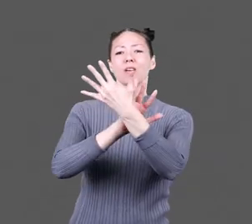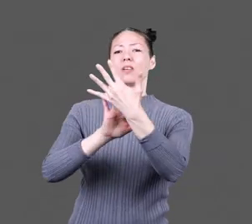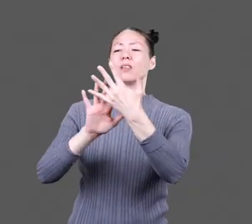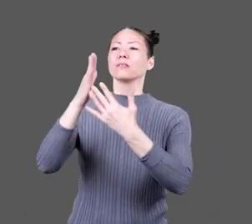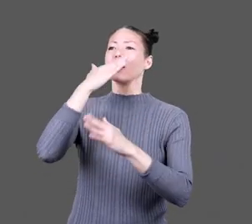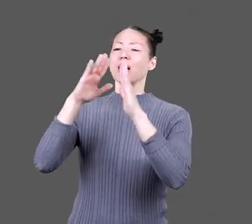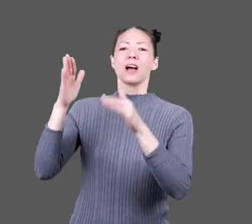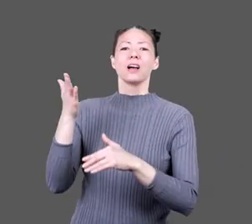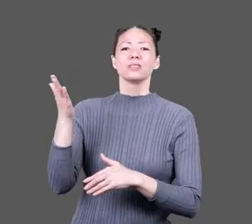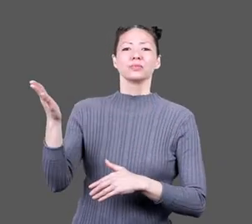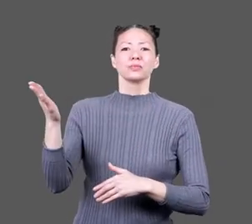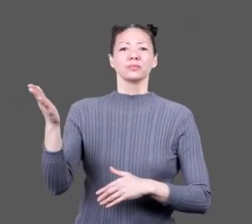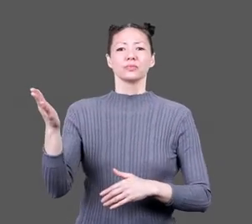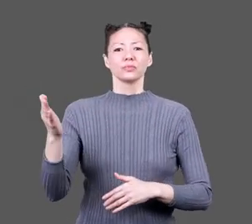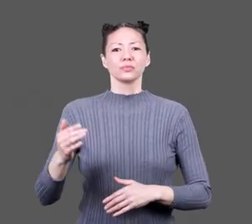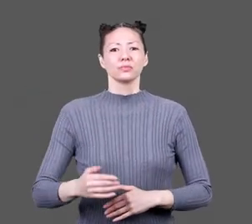Fog obscures the front of the house.